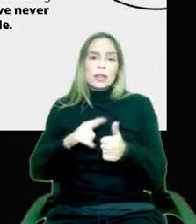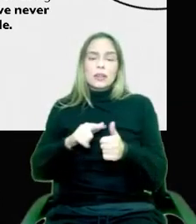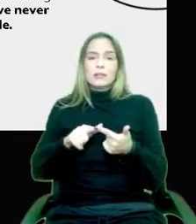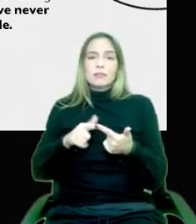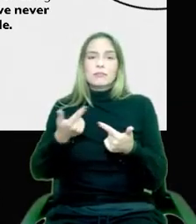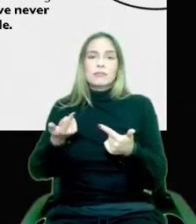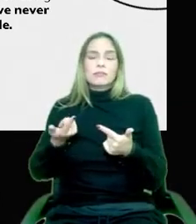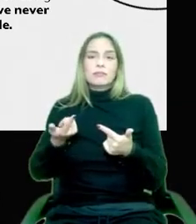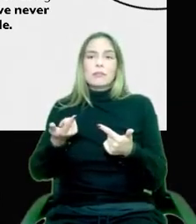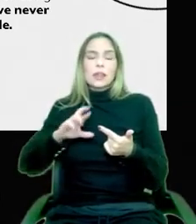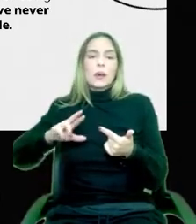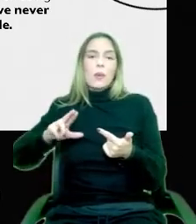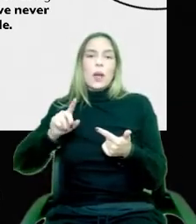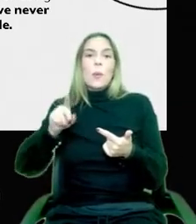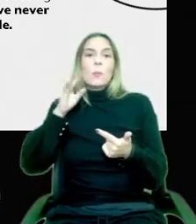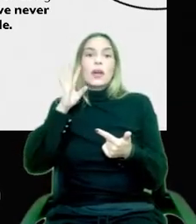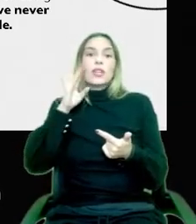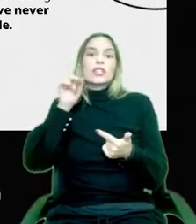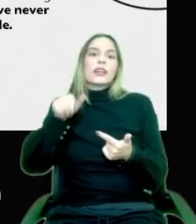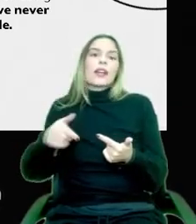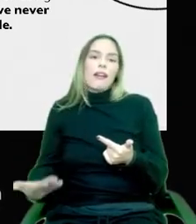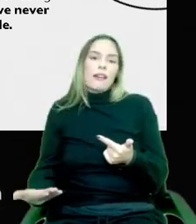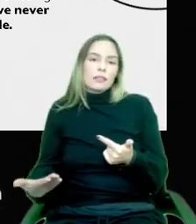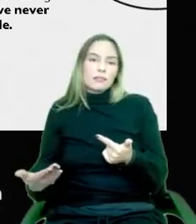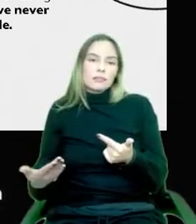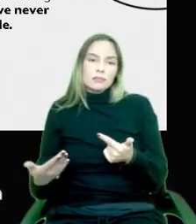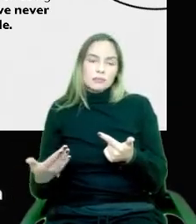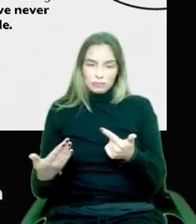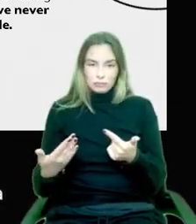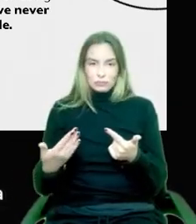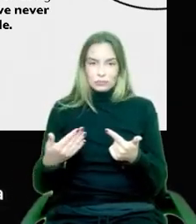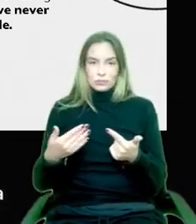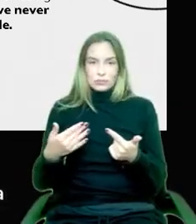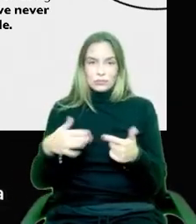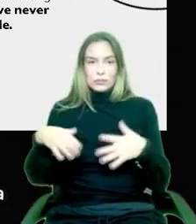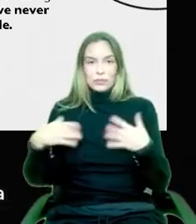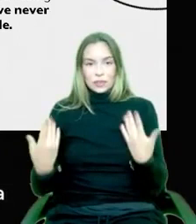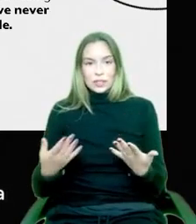what you might think it would be. So, stay tuned.